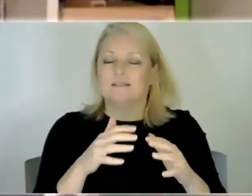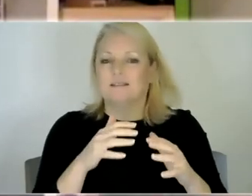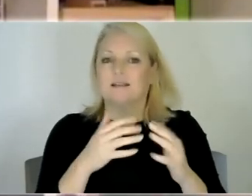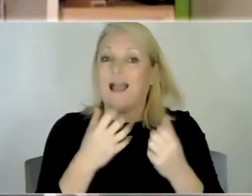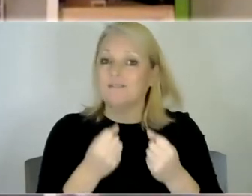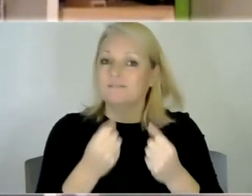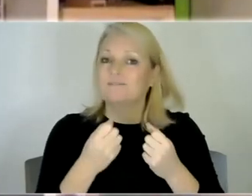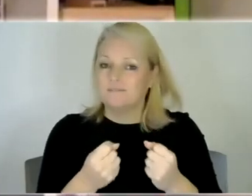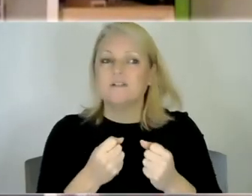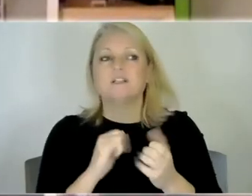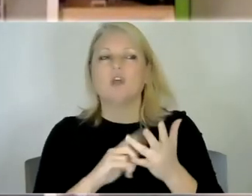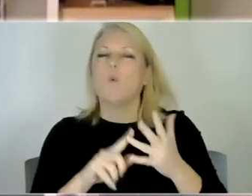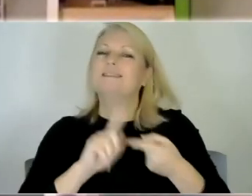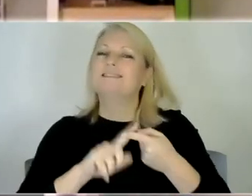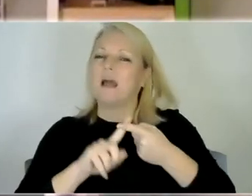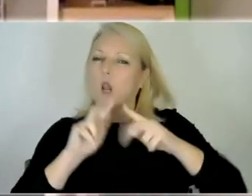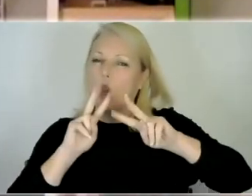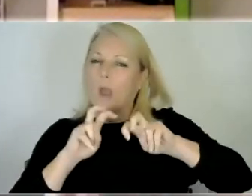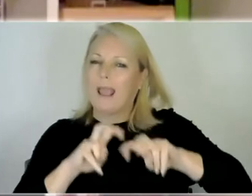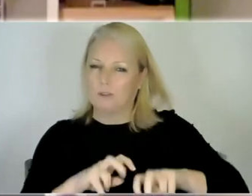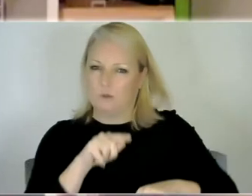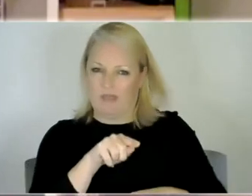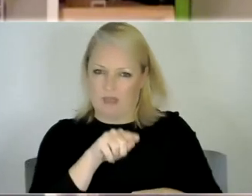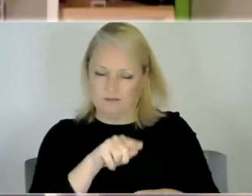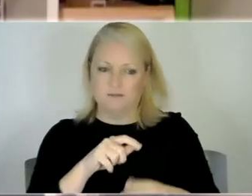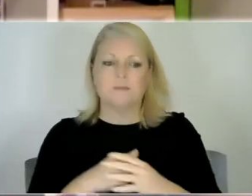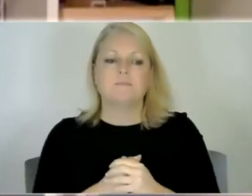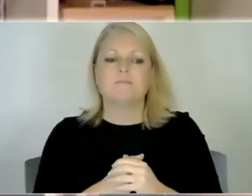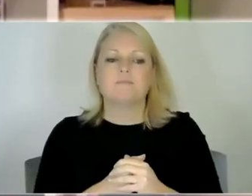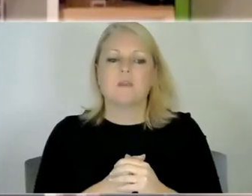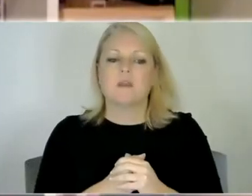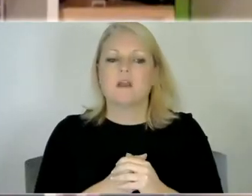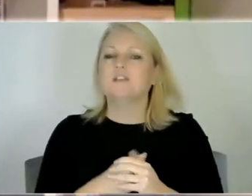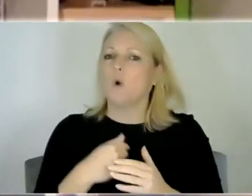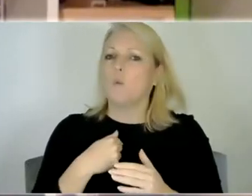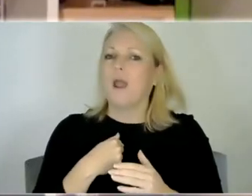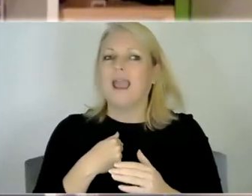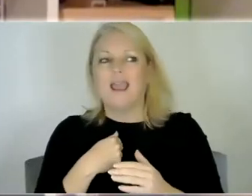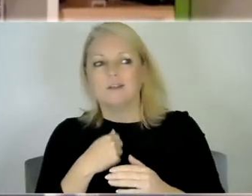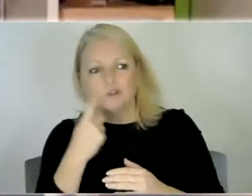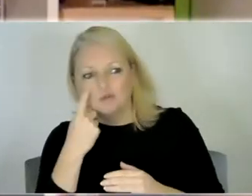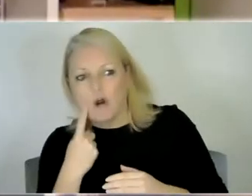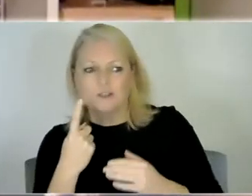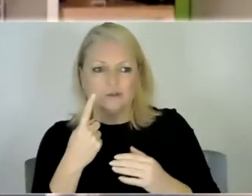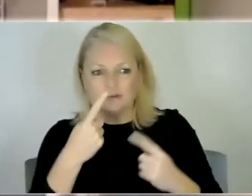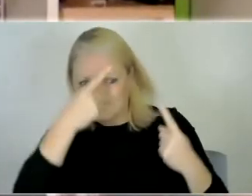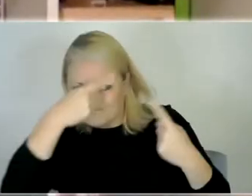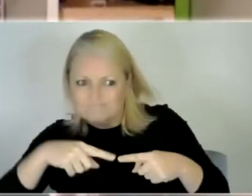he uh again it's all about trying to to meet his needs and keep him